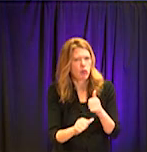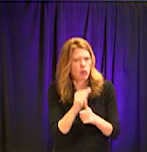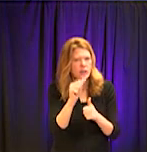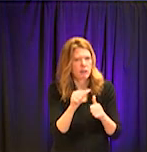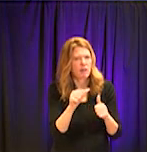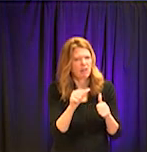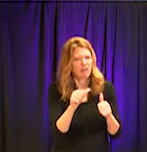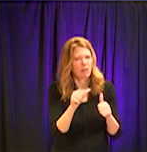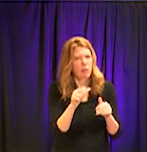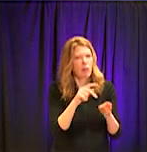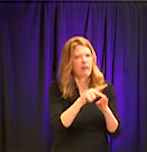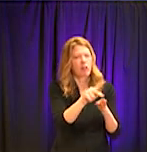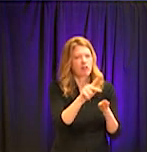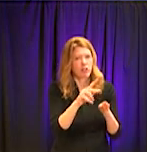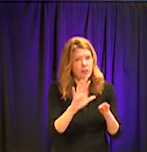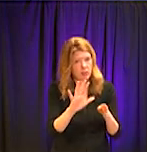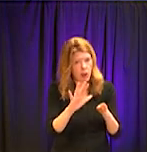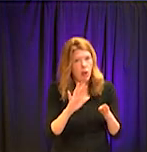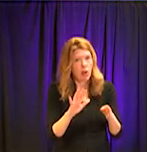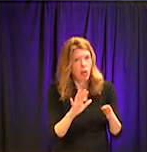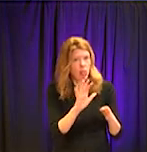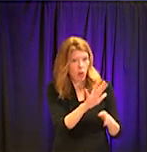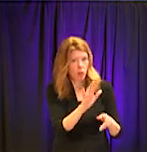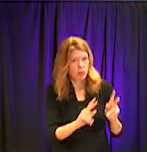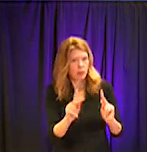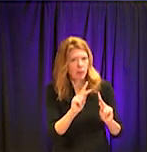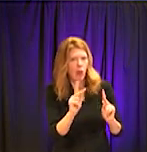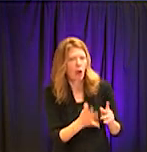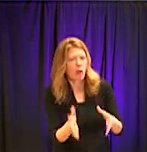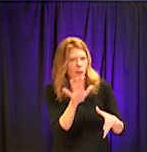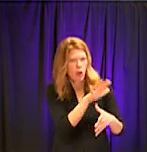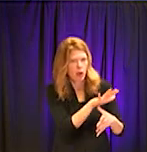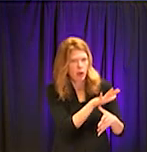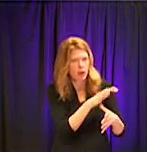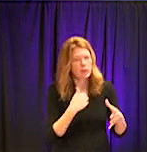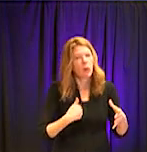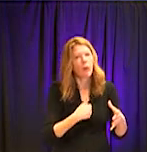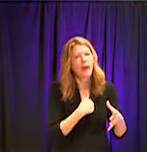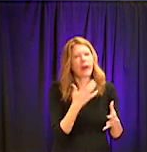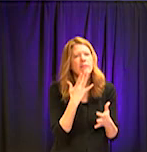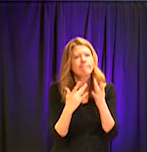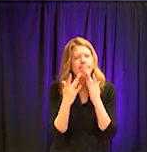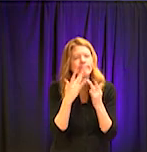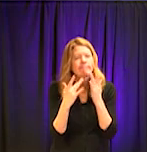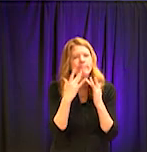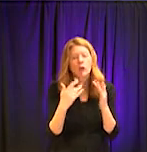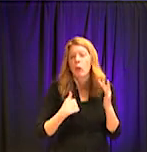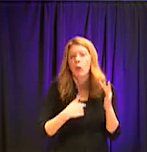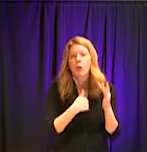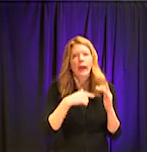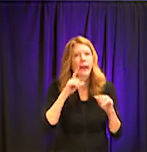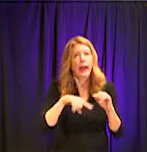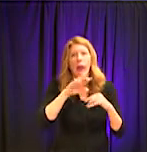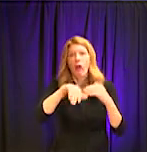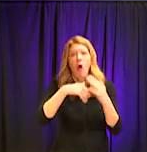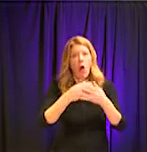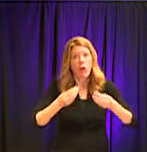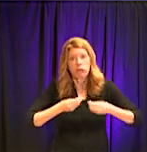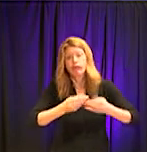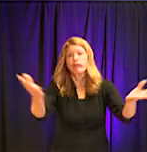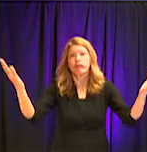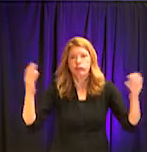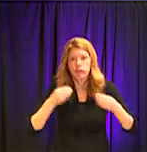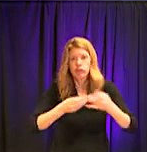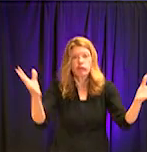of tests or even test collection that we have available, we're just not going to be able to see everyone. And so this